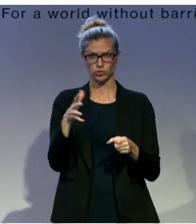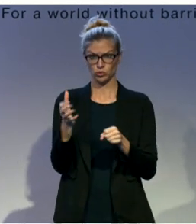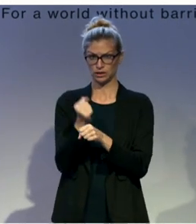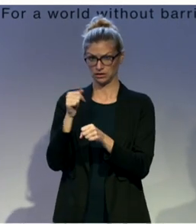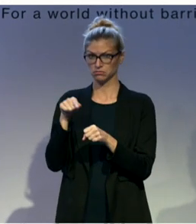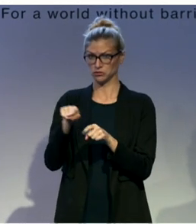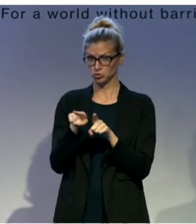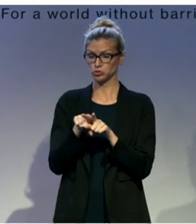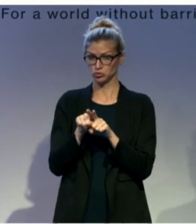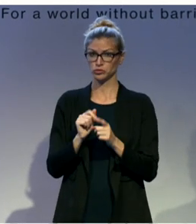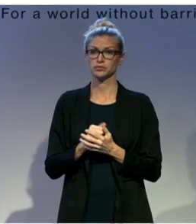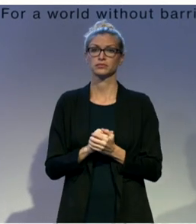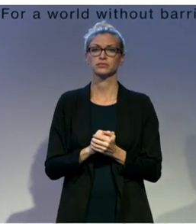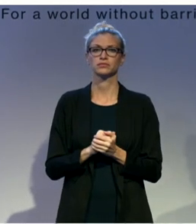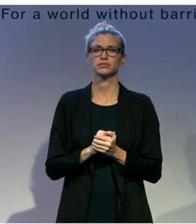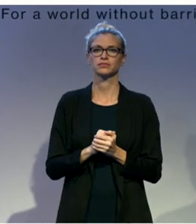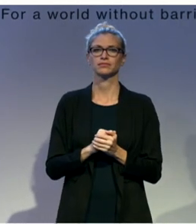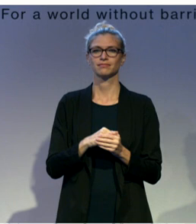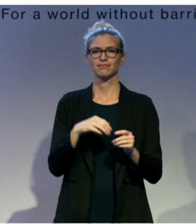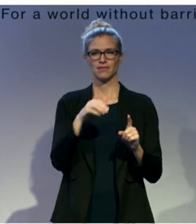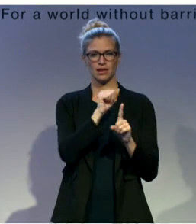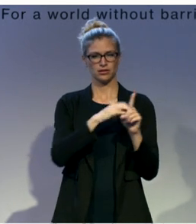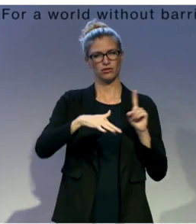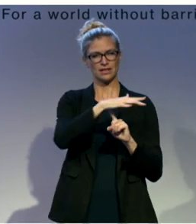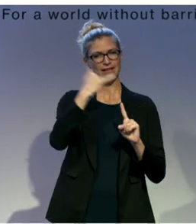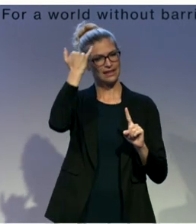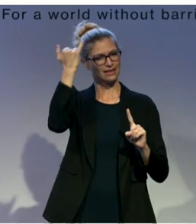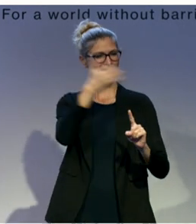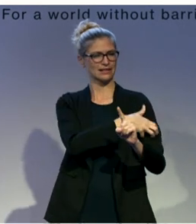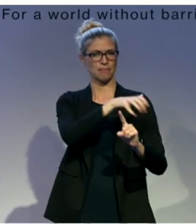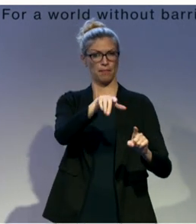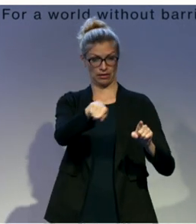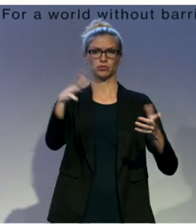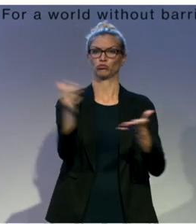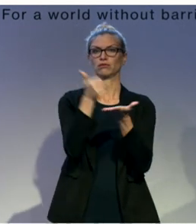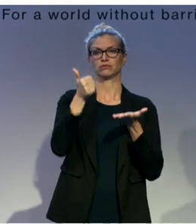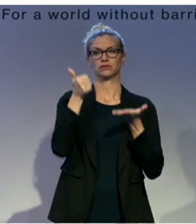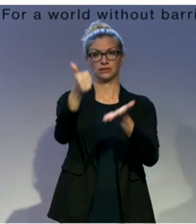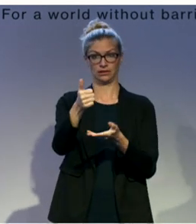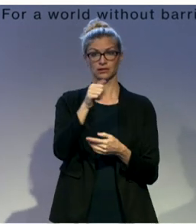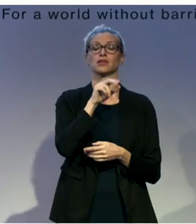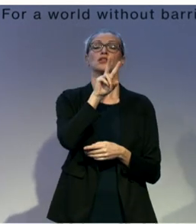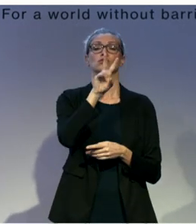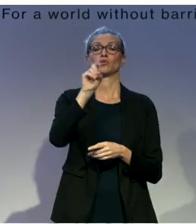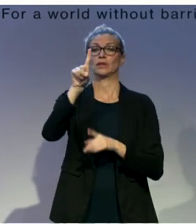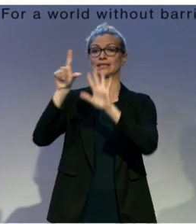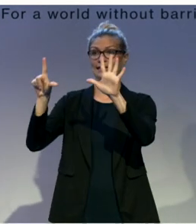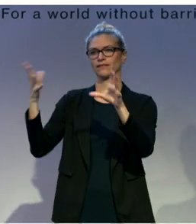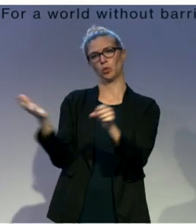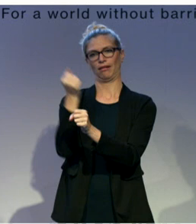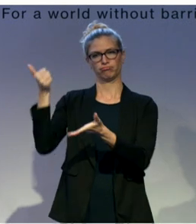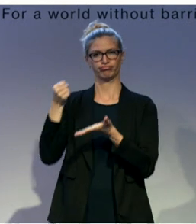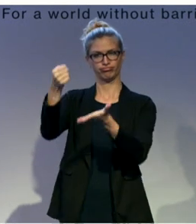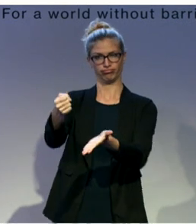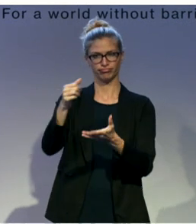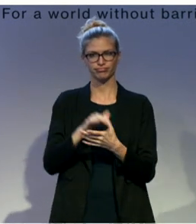SABF Social Innovation and Disability Empowerment Awards in 2017. We were also a feature in Deaf TV